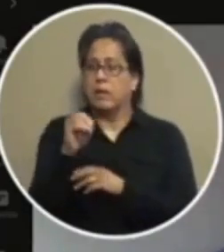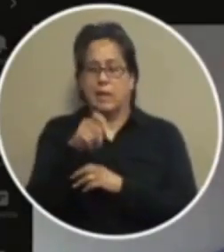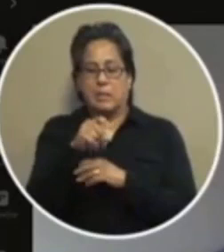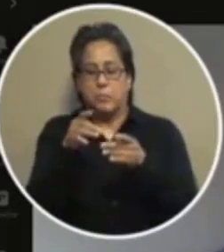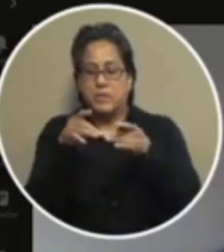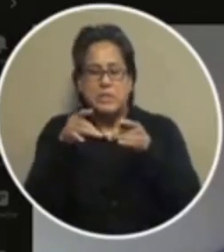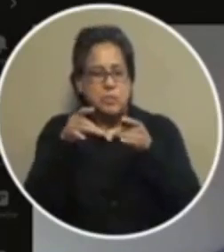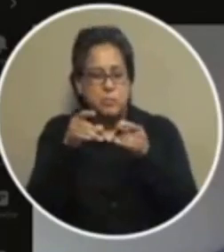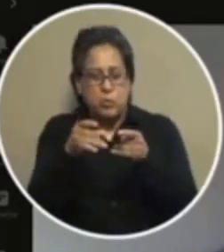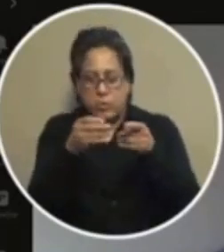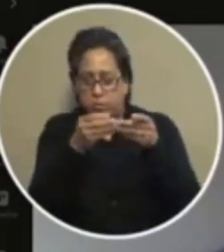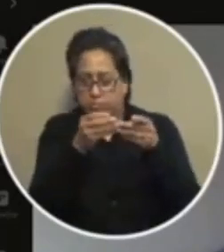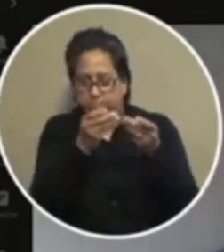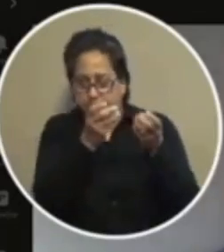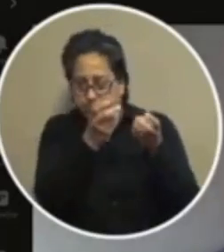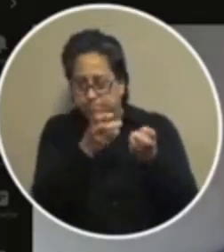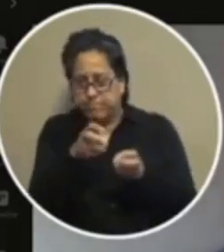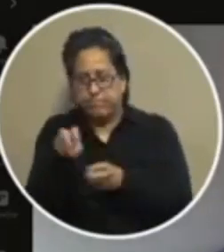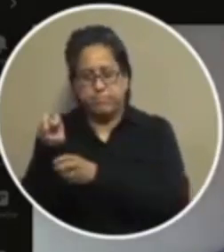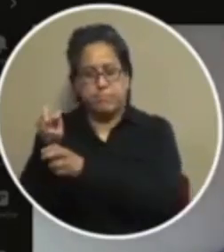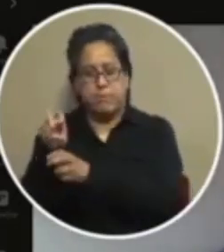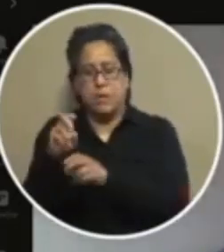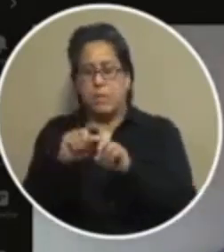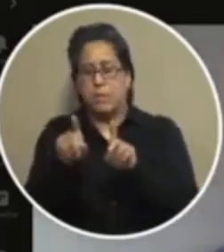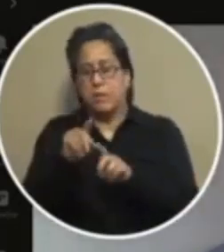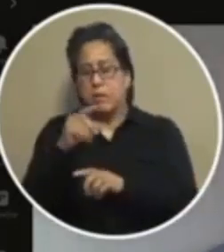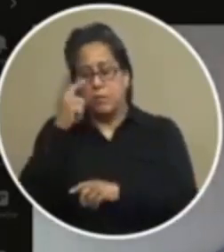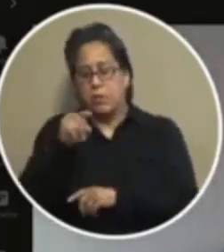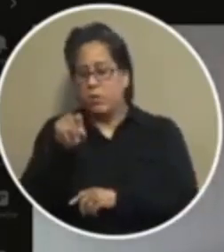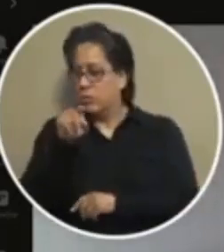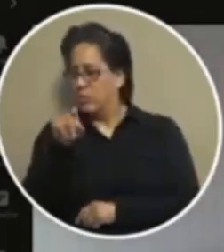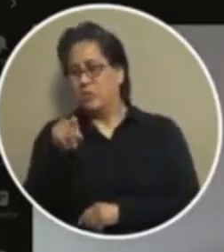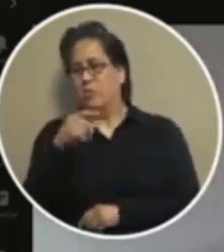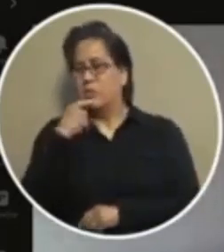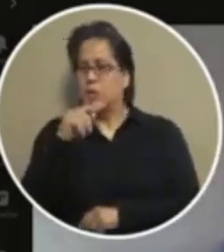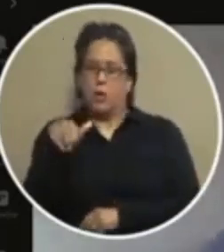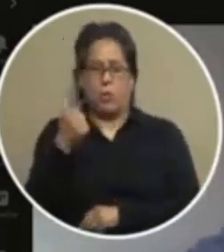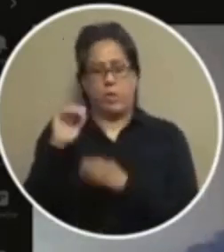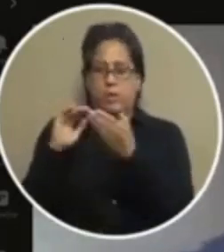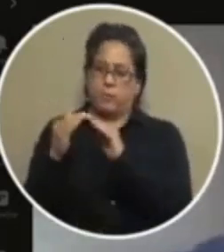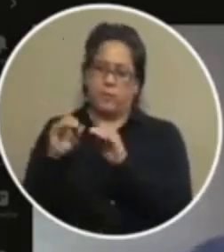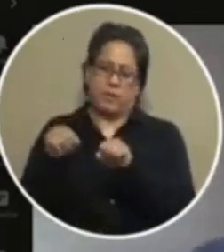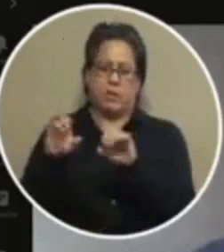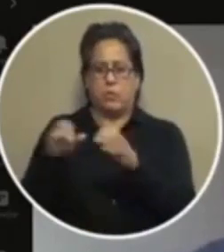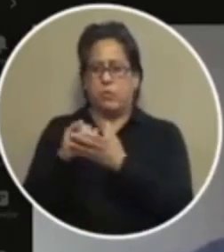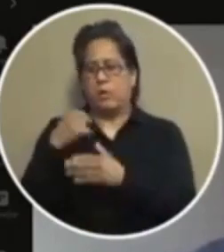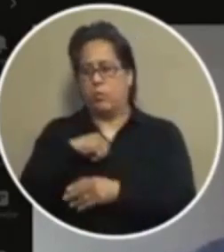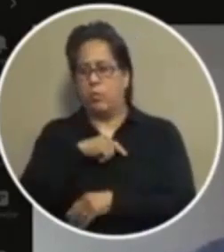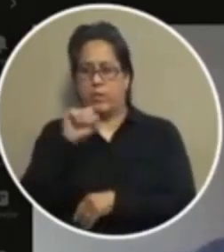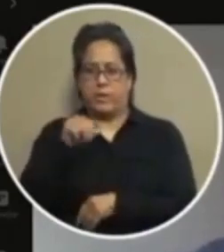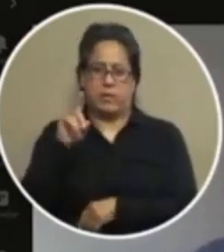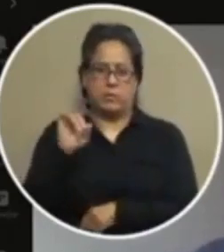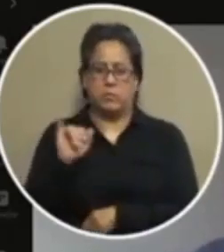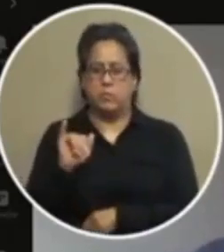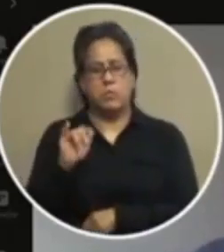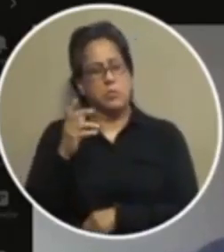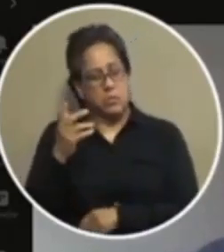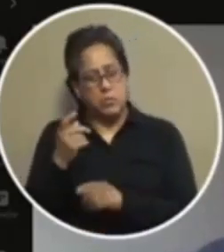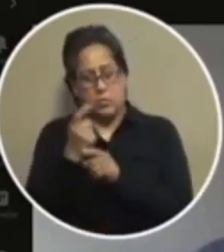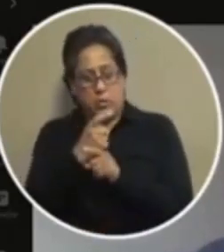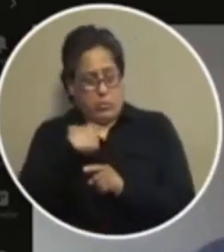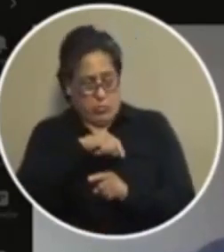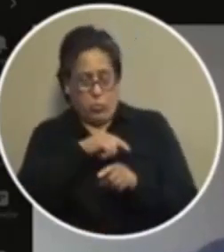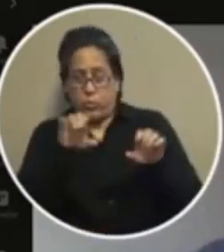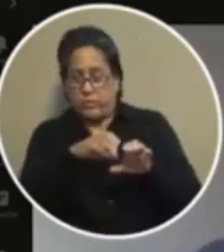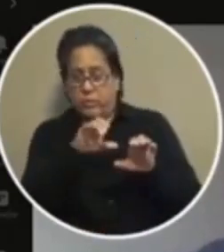smooth transition you know for you to say that you know other communities have done it we can do it too i mean we've done things the other